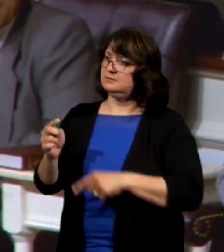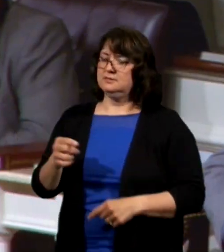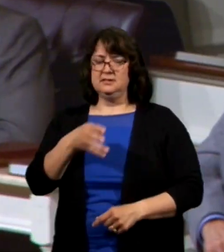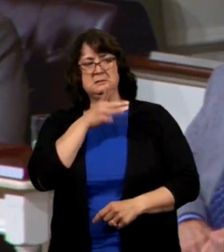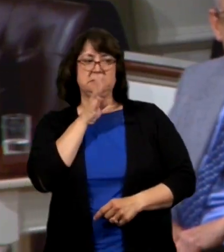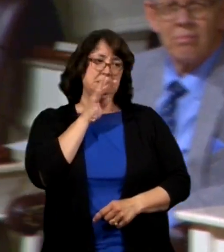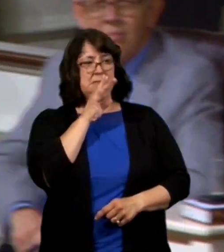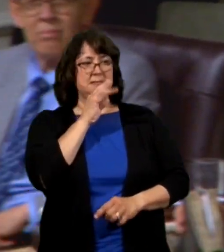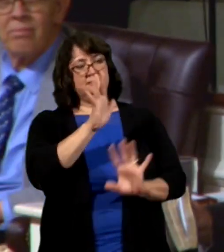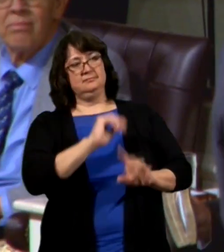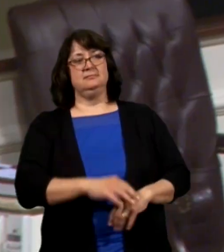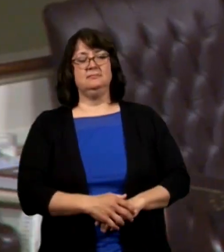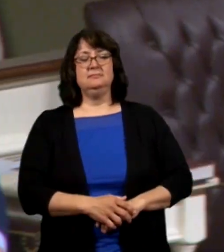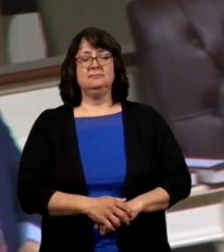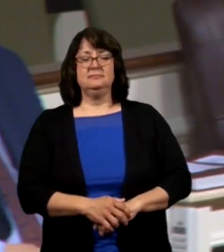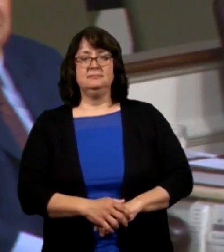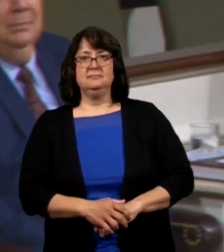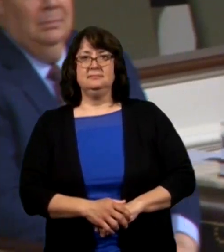can